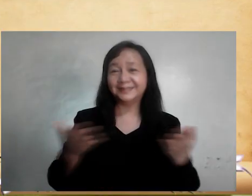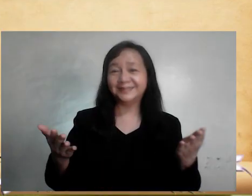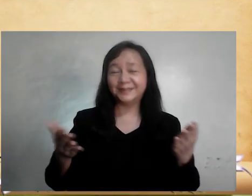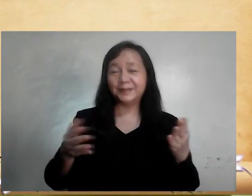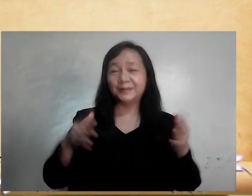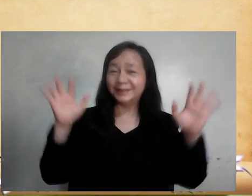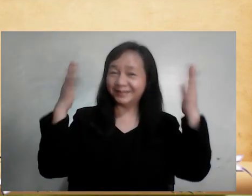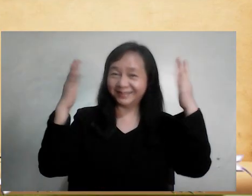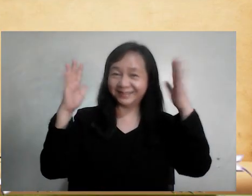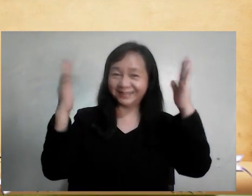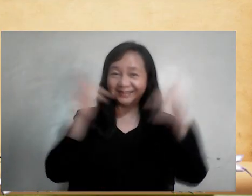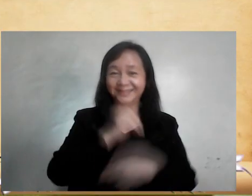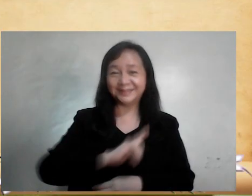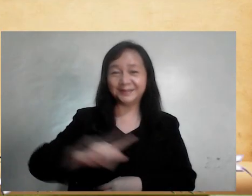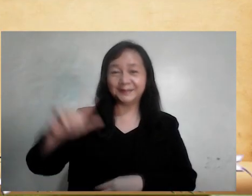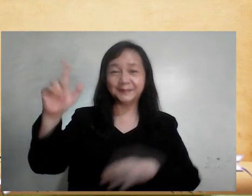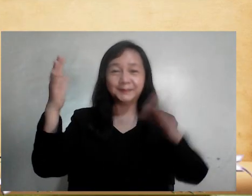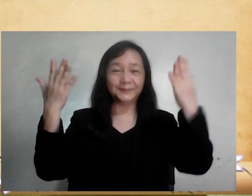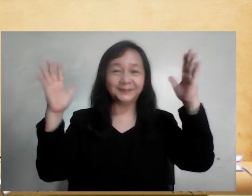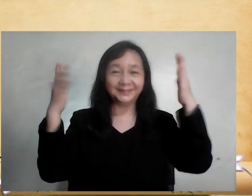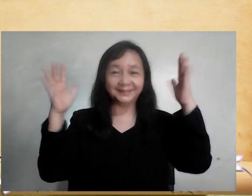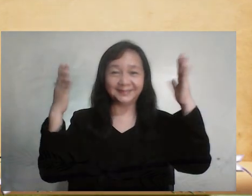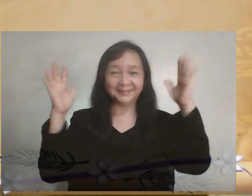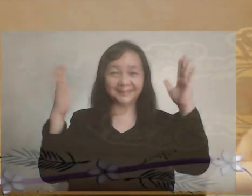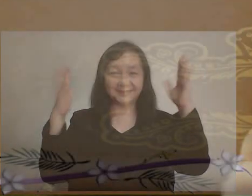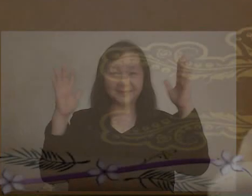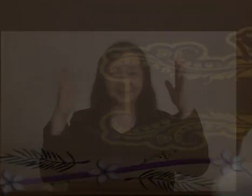Thanks be to God. Palapakan natin ang Panginoon.